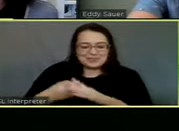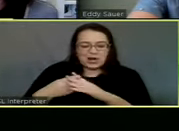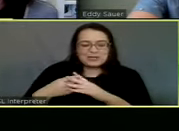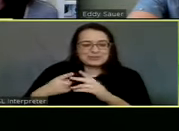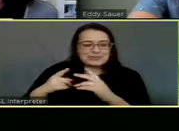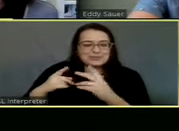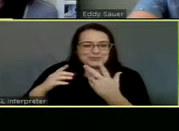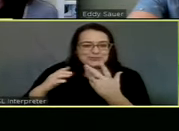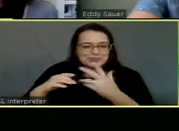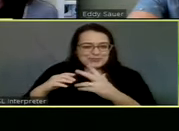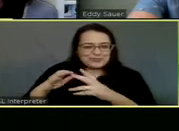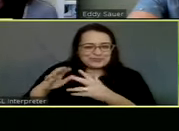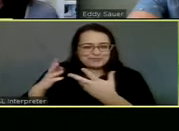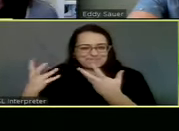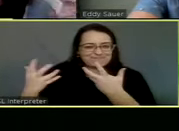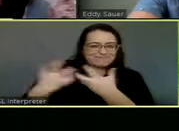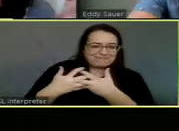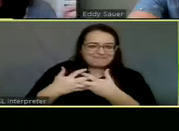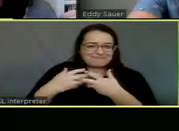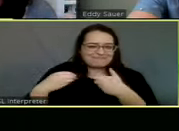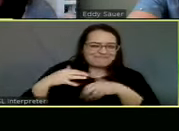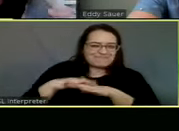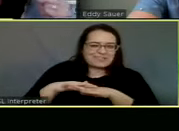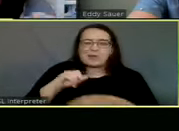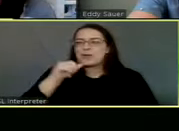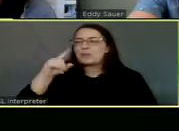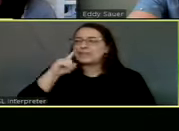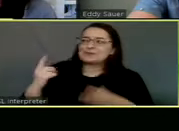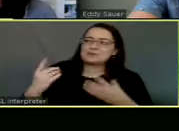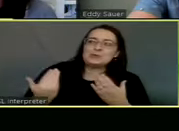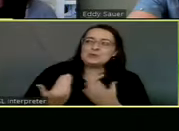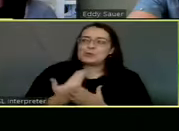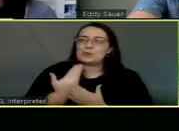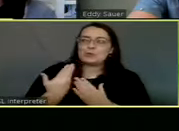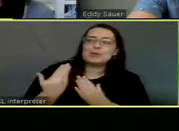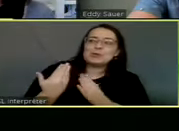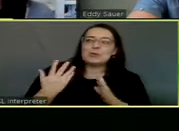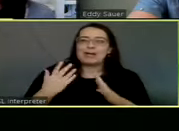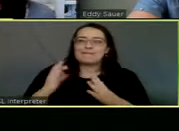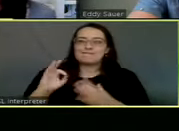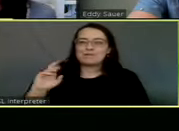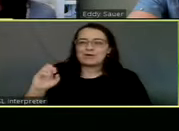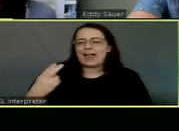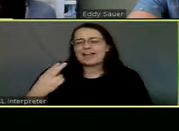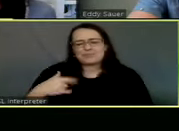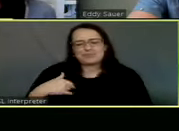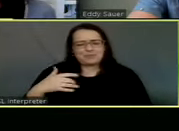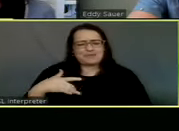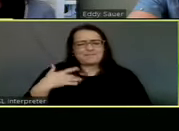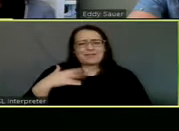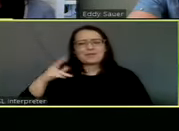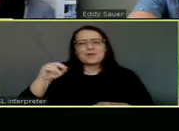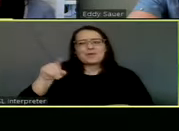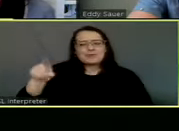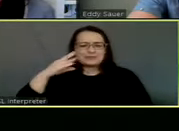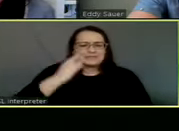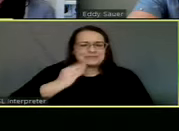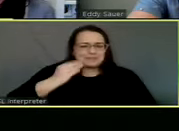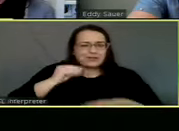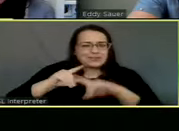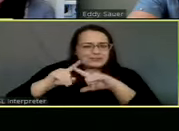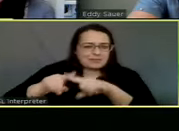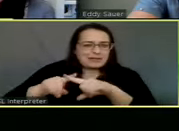Victoria, none of us think of you as new and shiny. We think of you as experienced and dependable because you've been at the city for